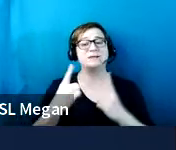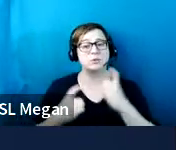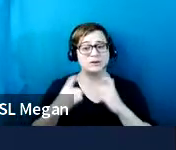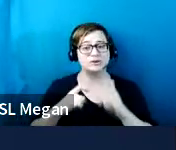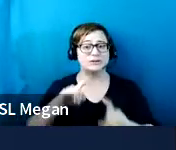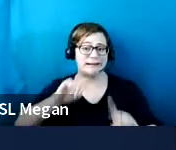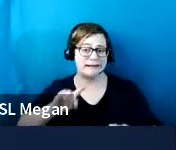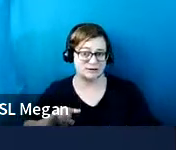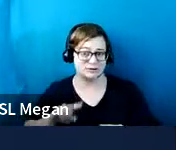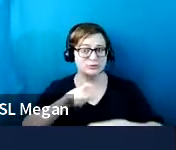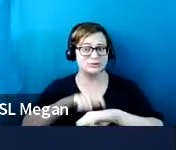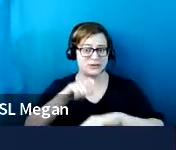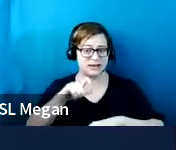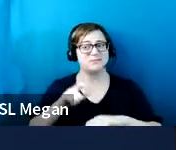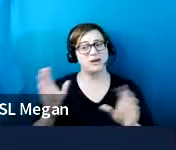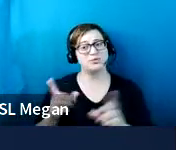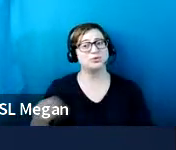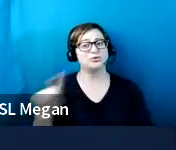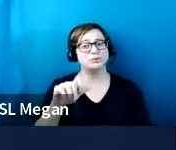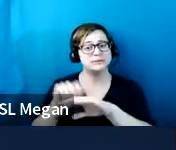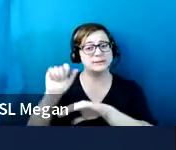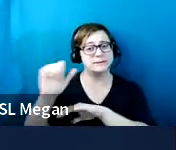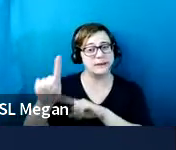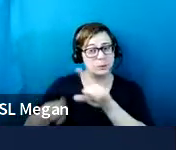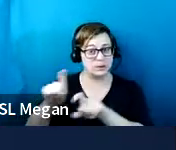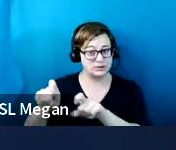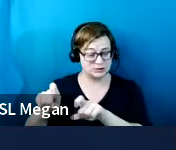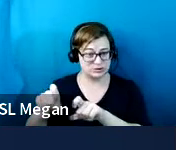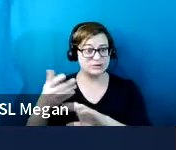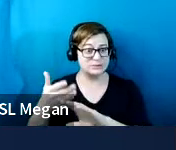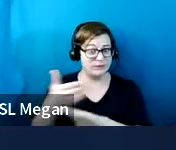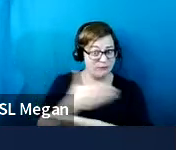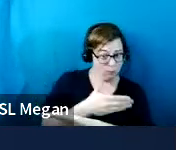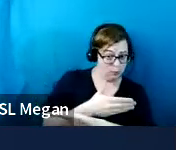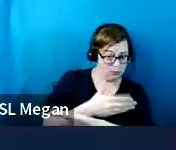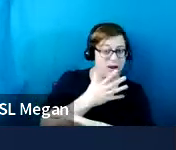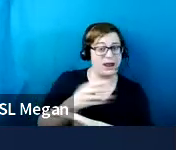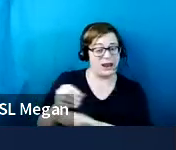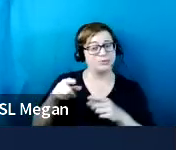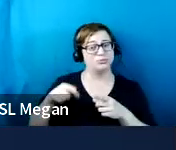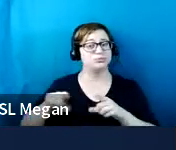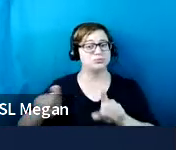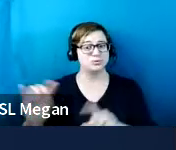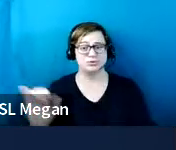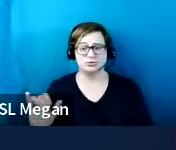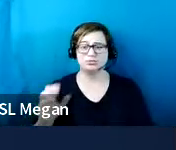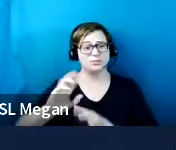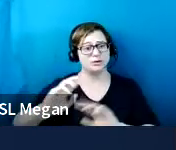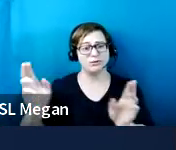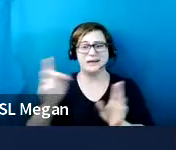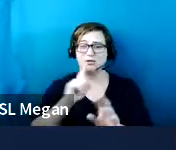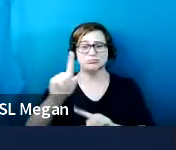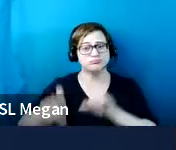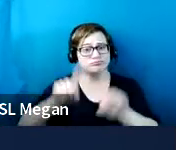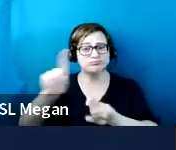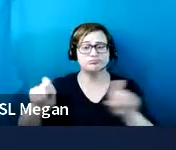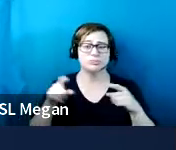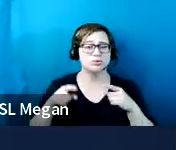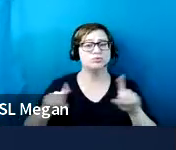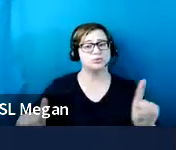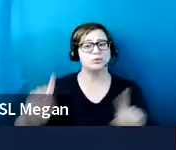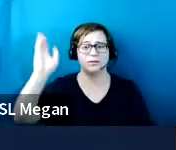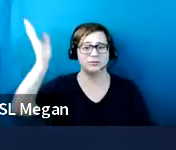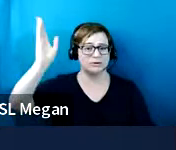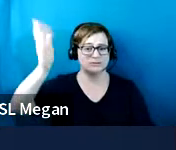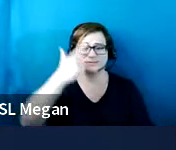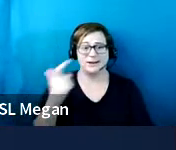And I want to encourage you to both submit questions early and also be prepared to ask questions during the, during the webinar,